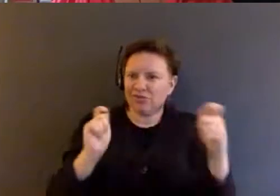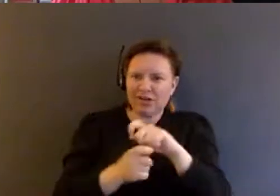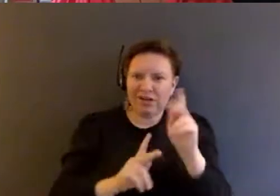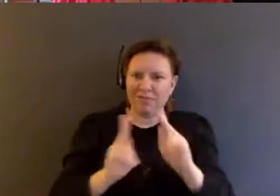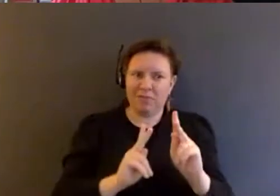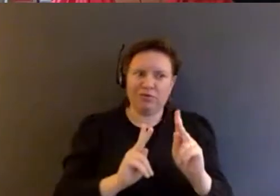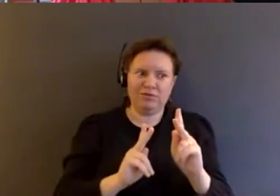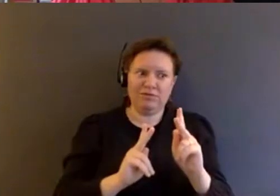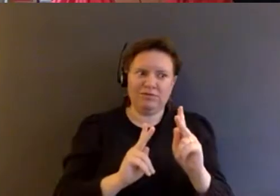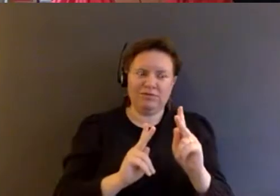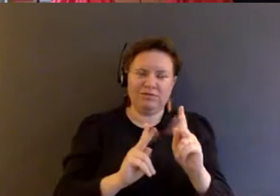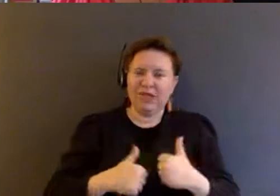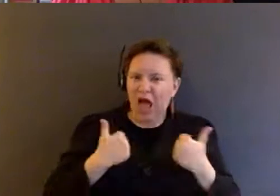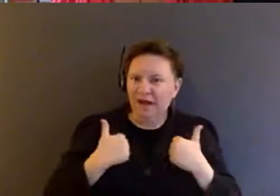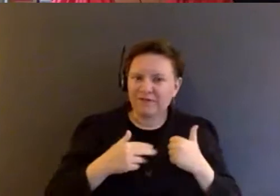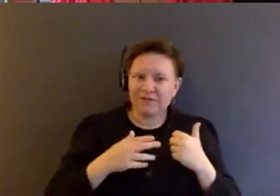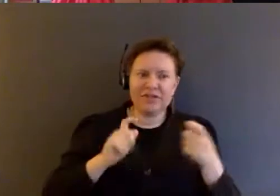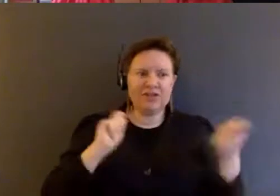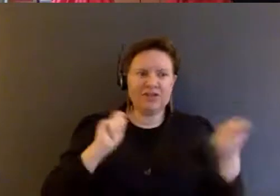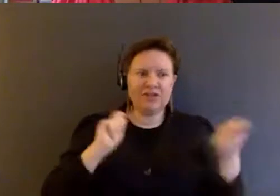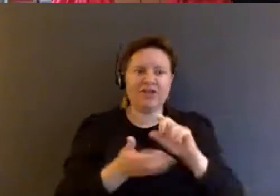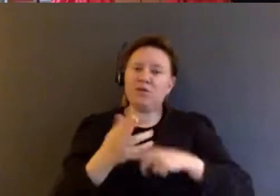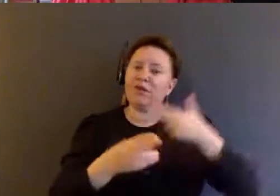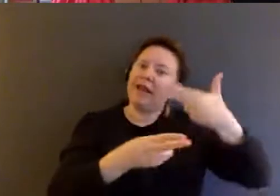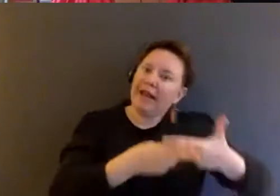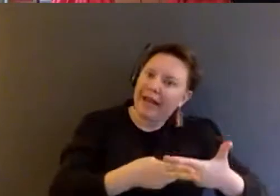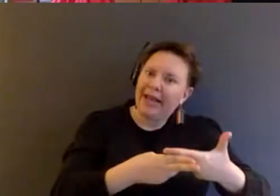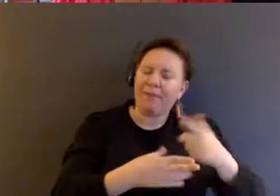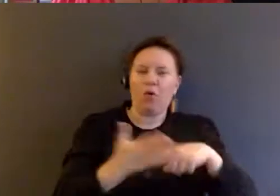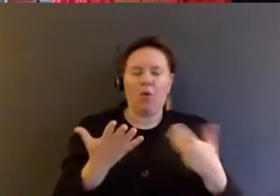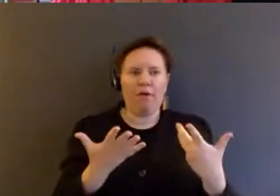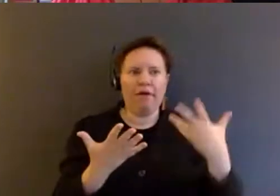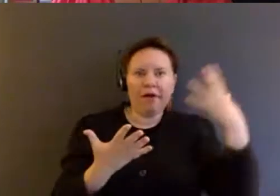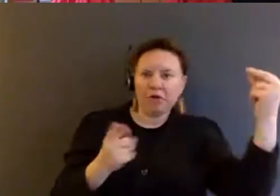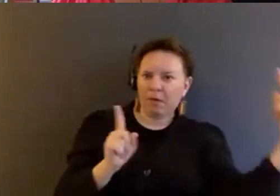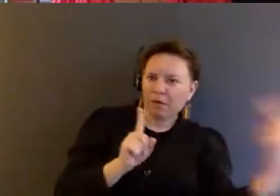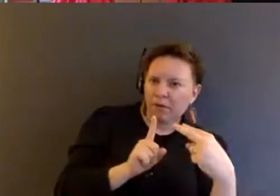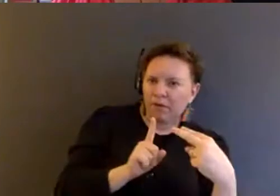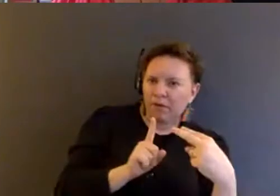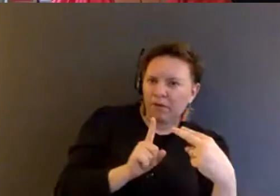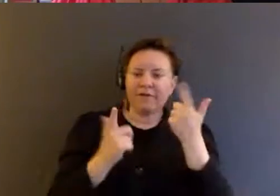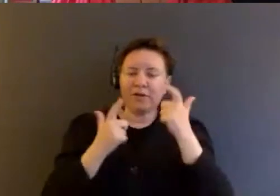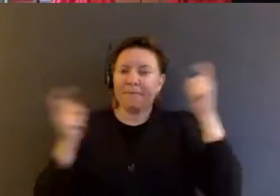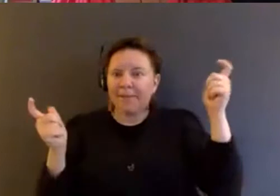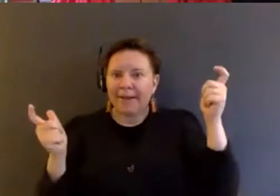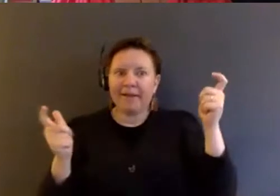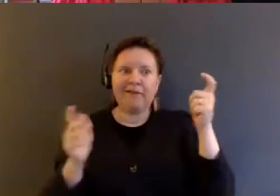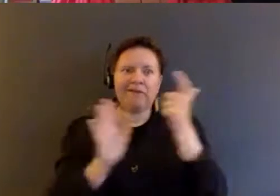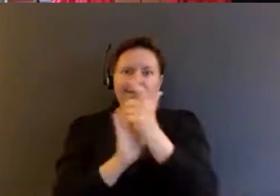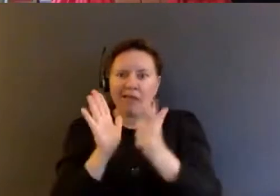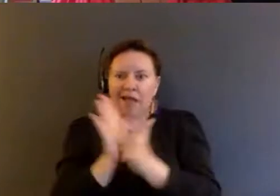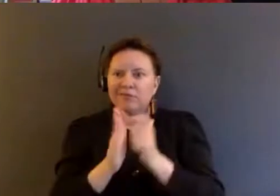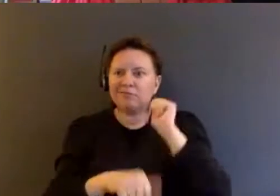or like the external wrapping on it, right? That's, I think, in the history of looking at big legislative or litigation